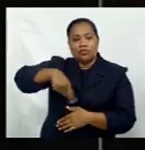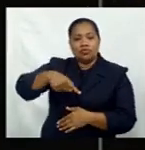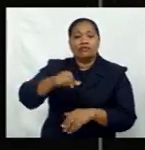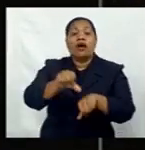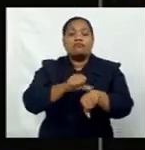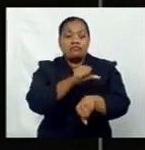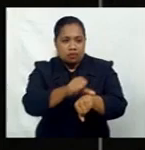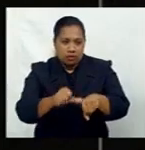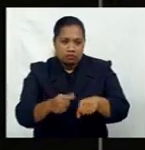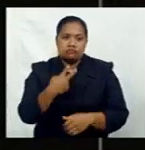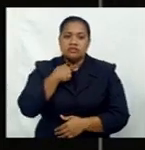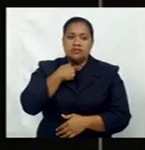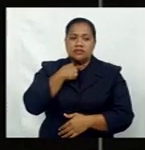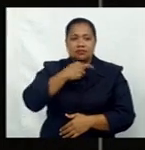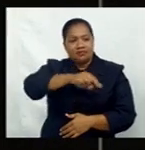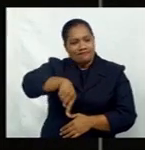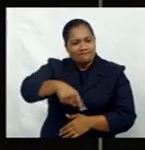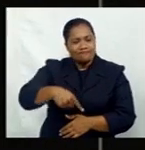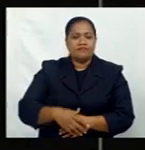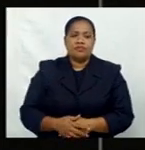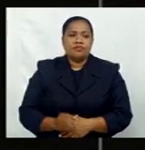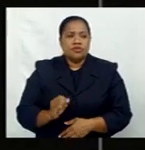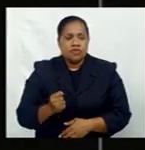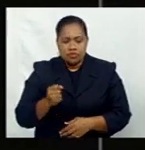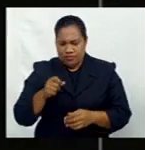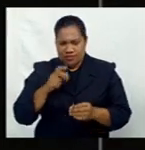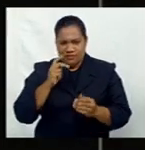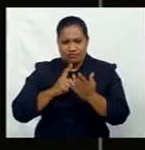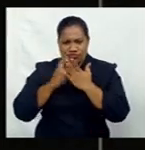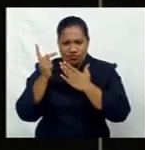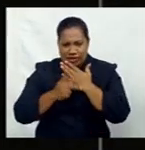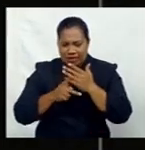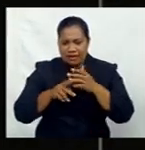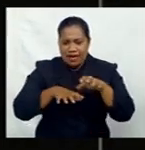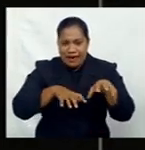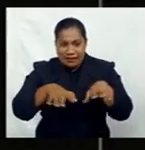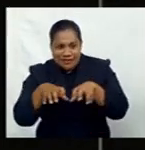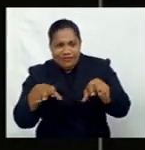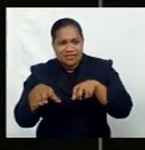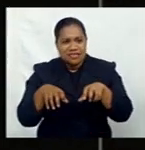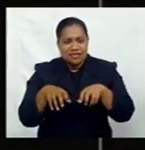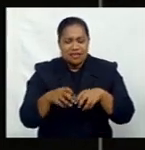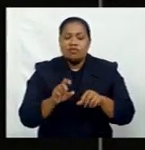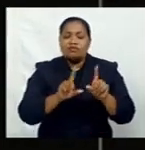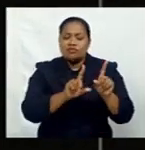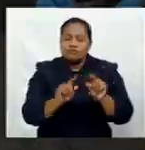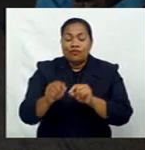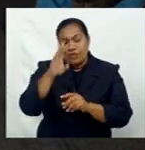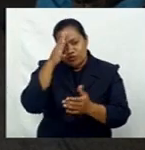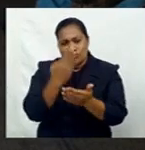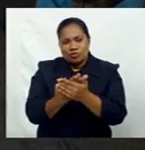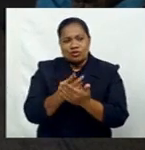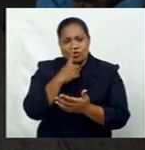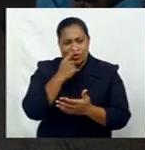Nanunga reports targeted projects and activities keep the students engaged during these trying times.